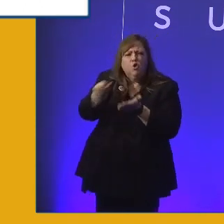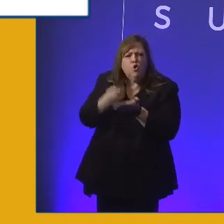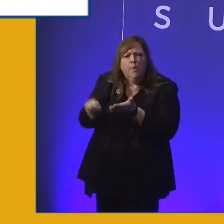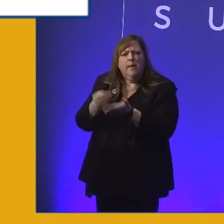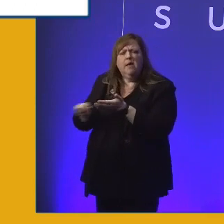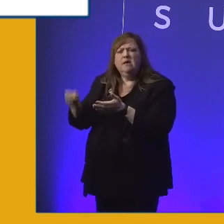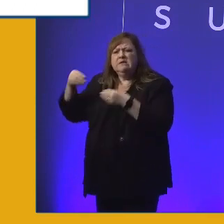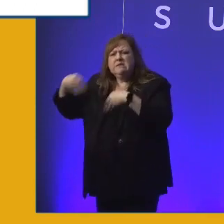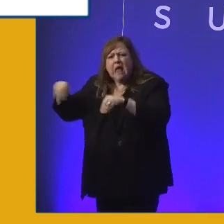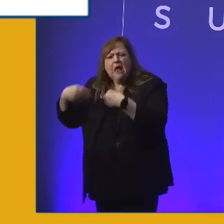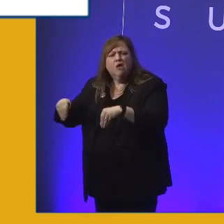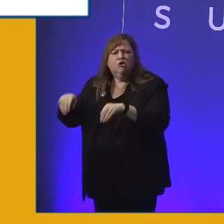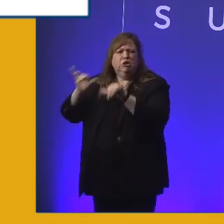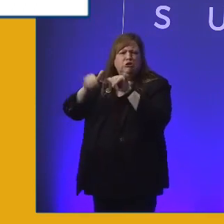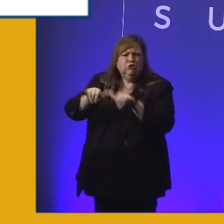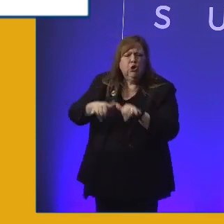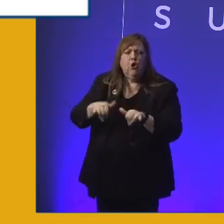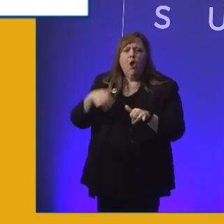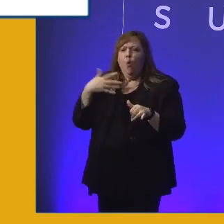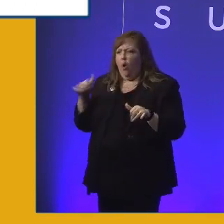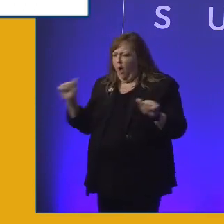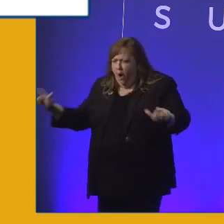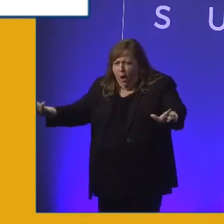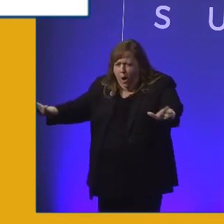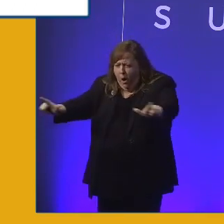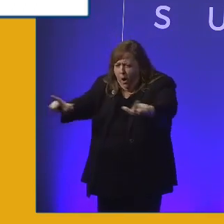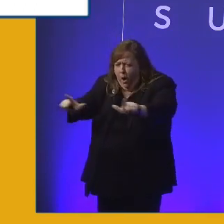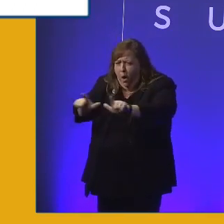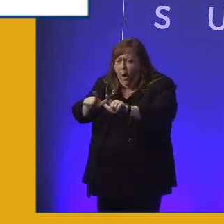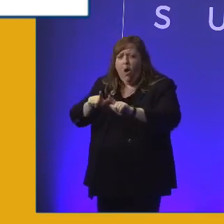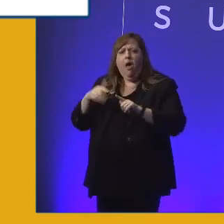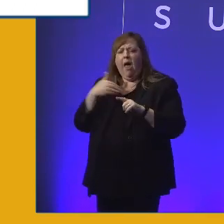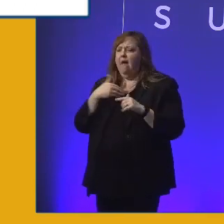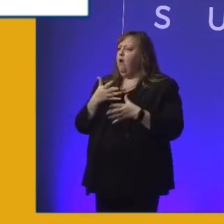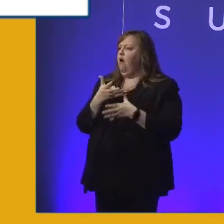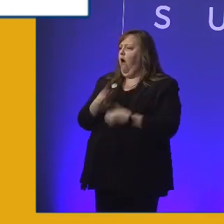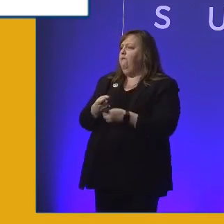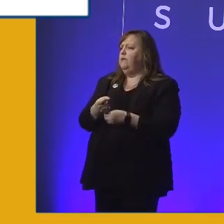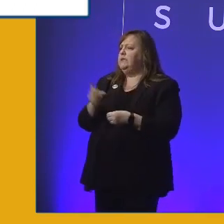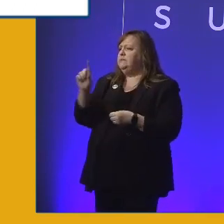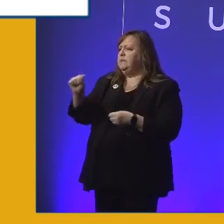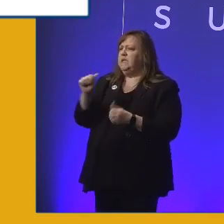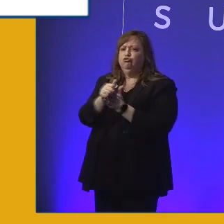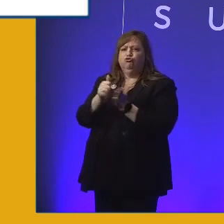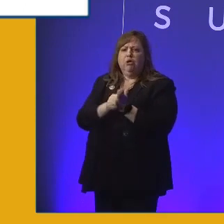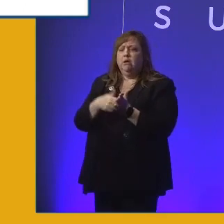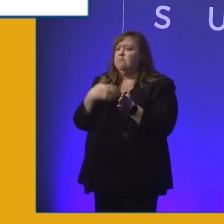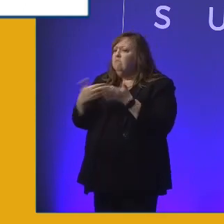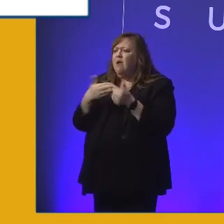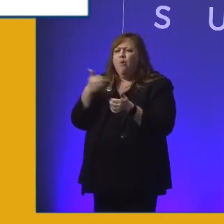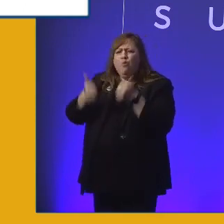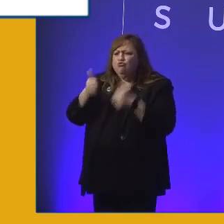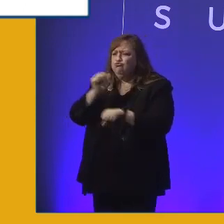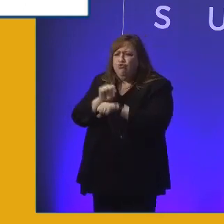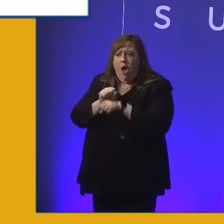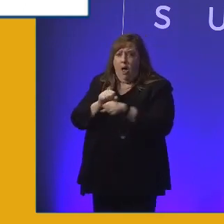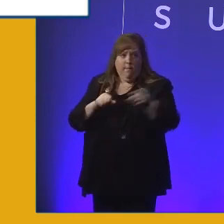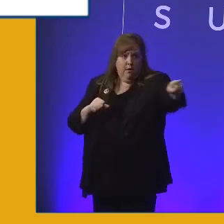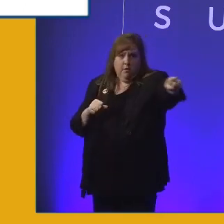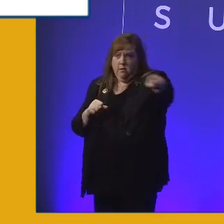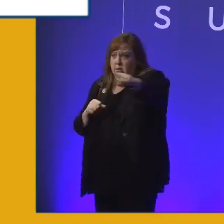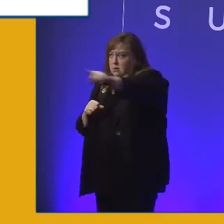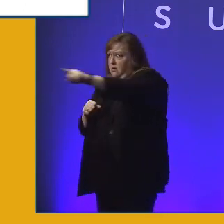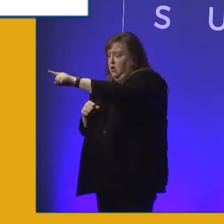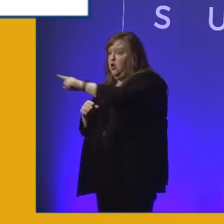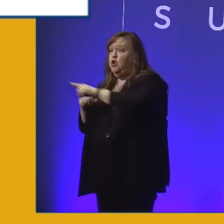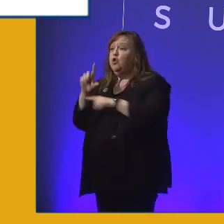build a level of confidence and deliverables against the disability agenda. No matter what job you have sat here in this room today, you can do